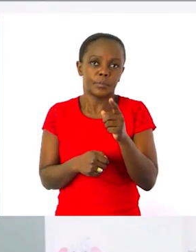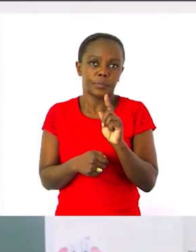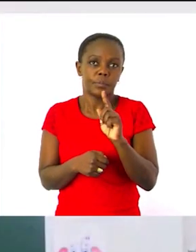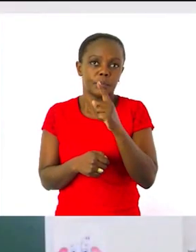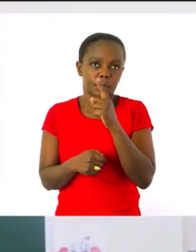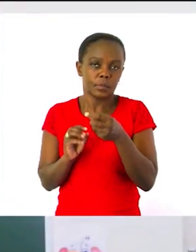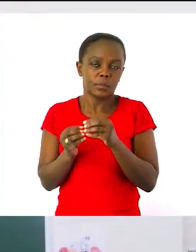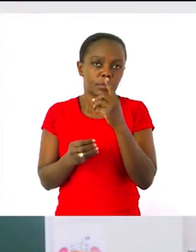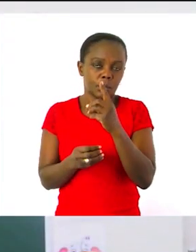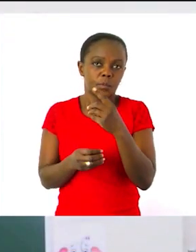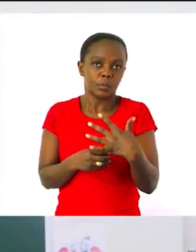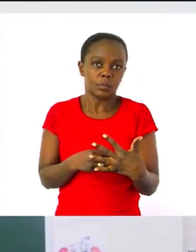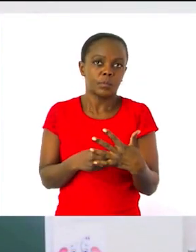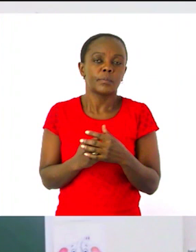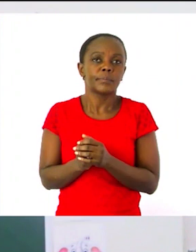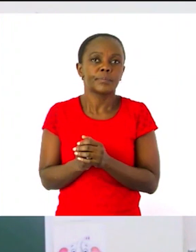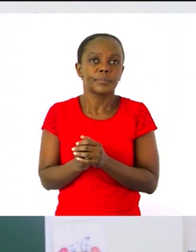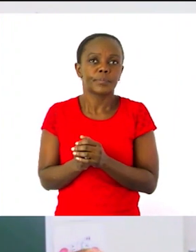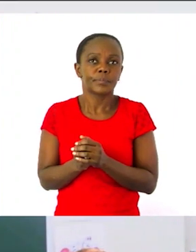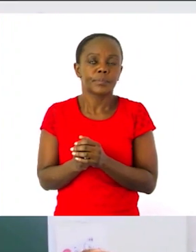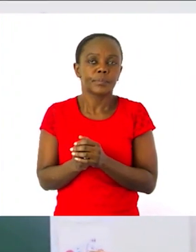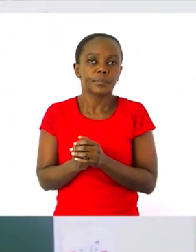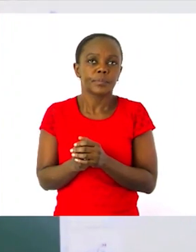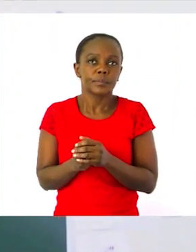together as I'm tracing on the chalkboard.